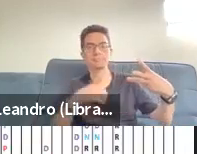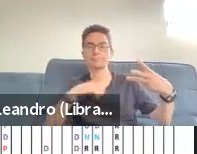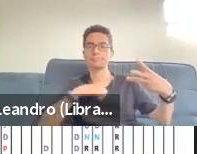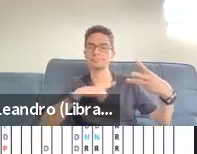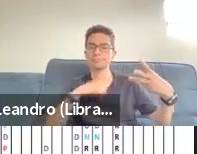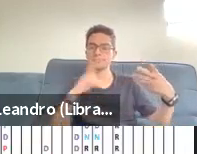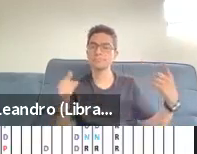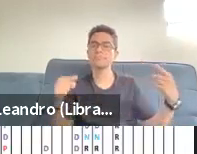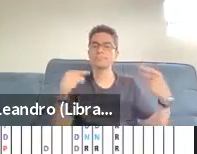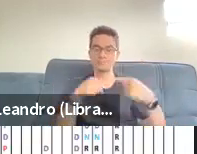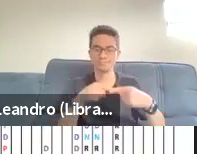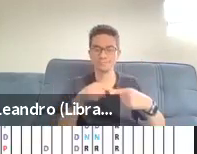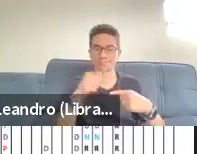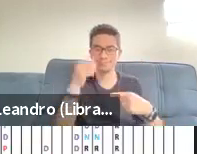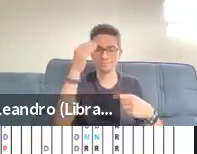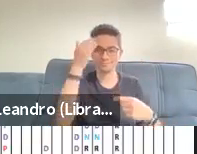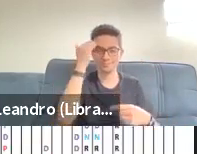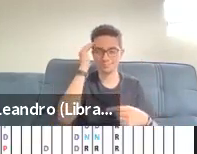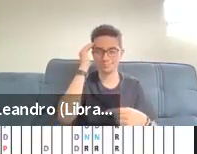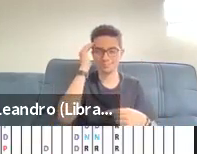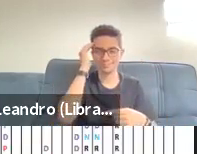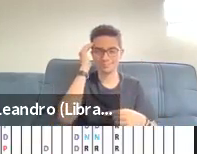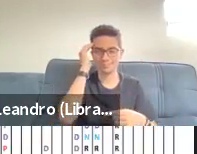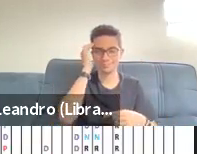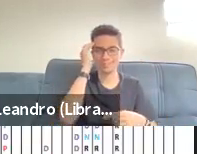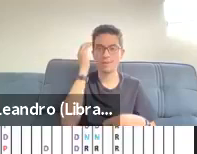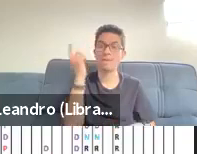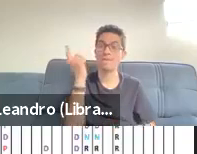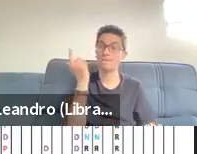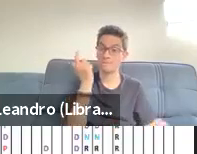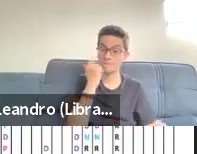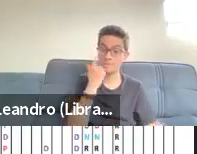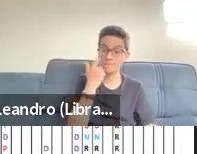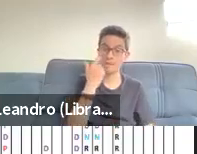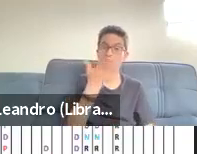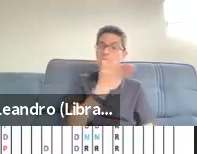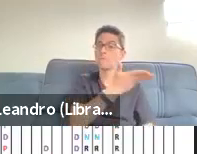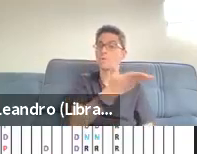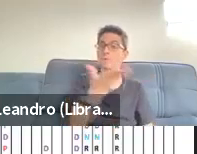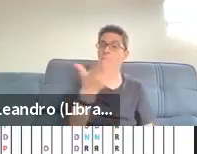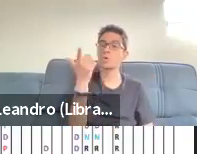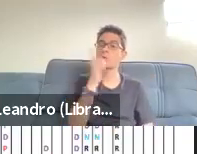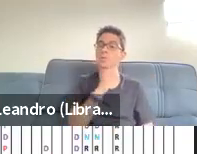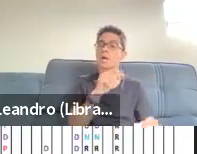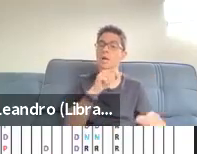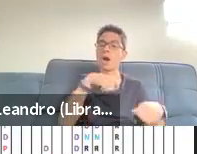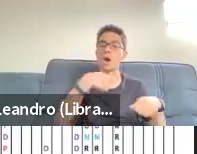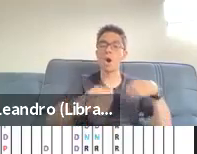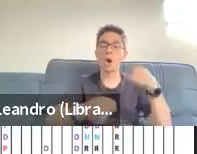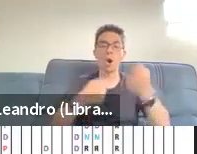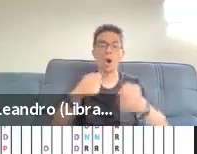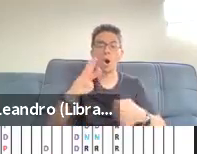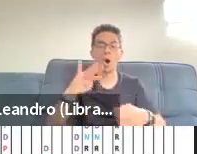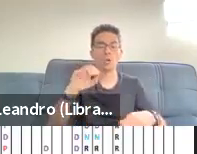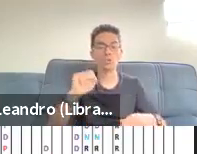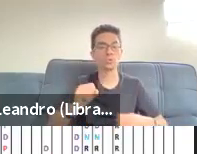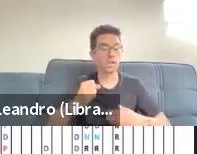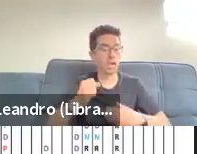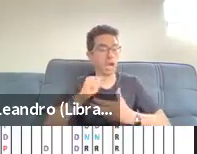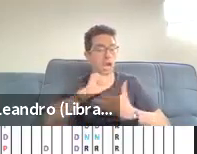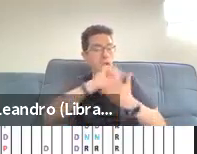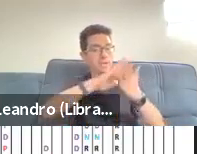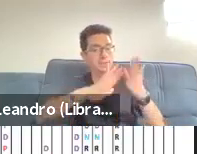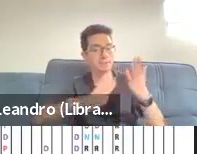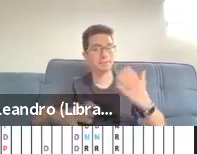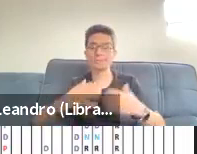I just give a broad label for the kind of activity that was going on. The next row from the bottom shows the page